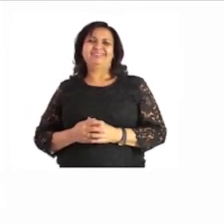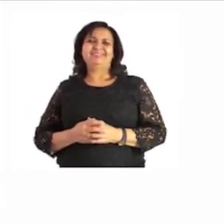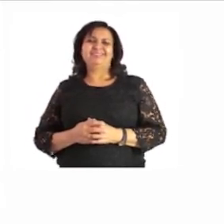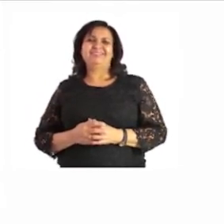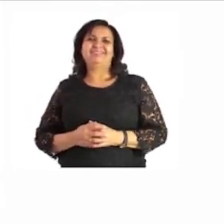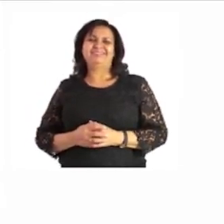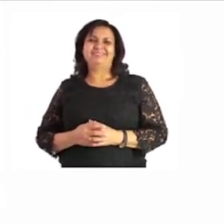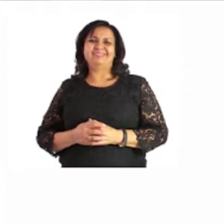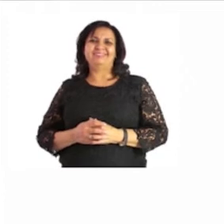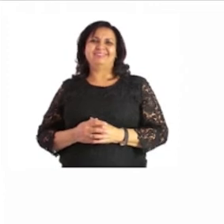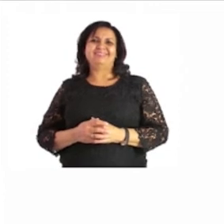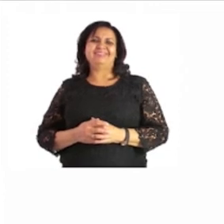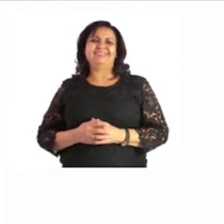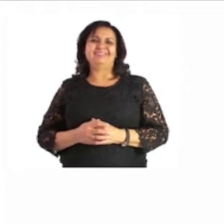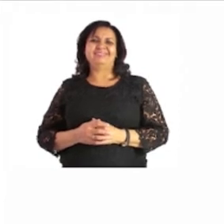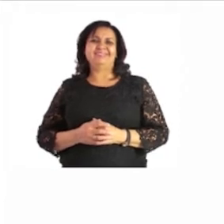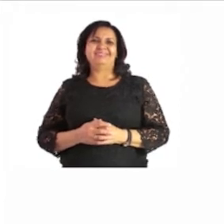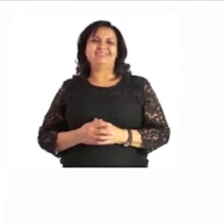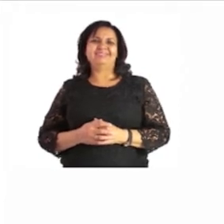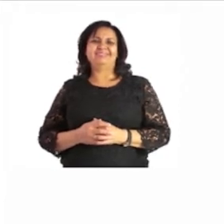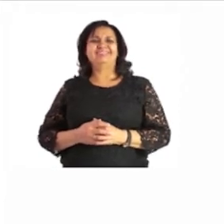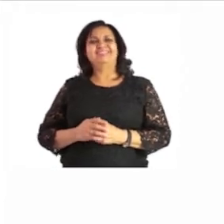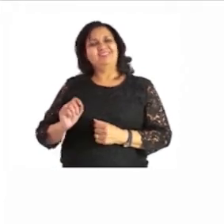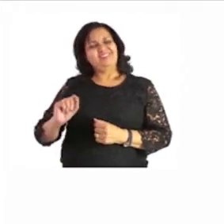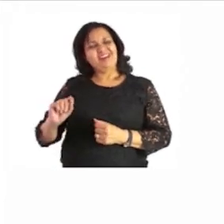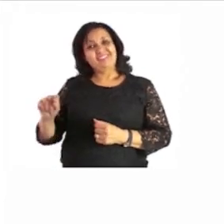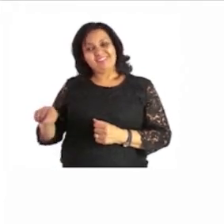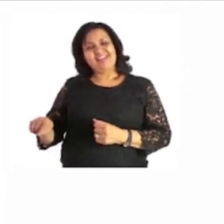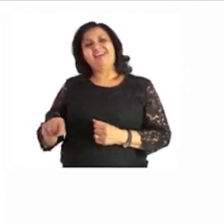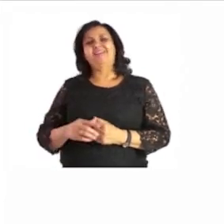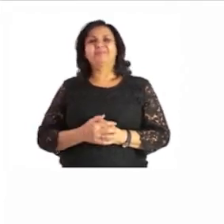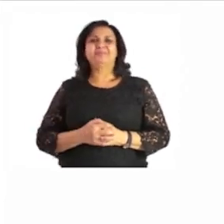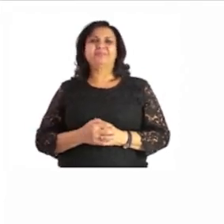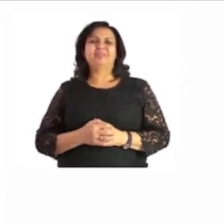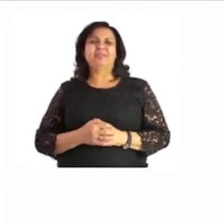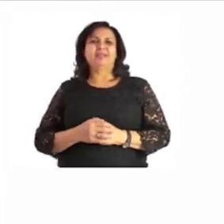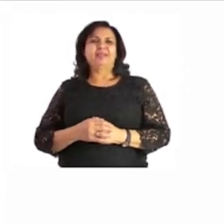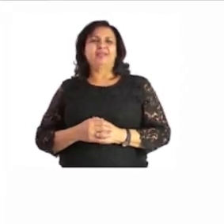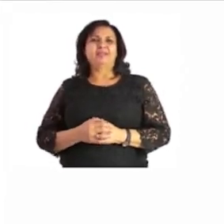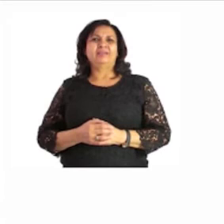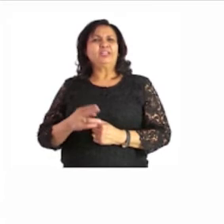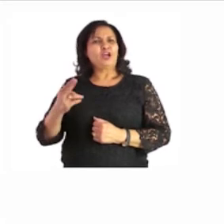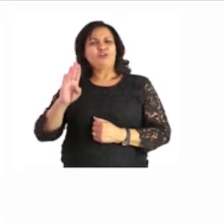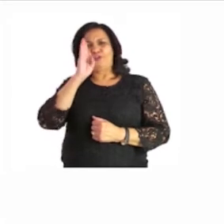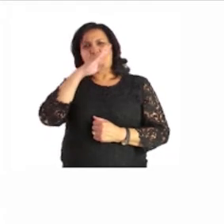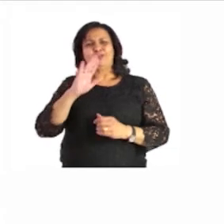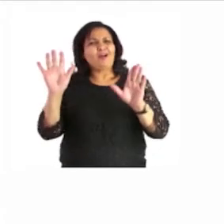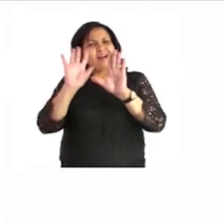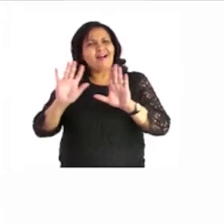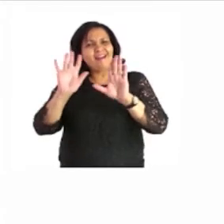them and you can write the amount in there and of course don't forget to color in the picture